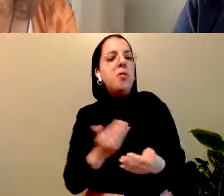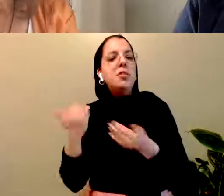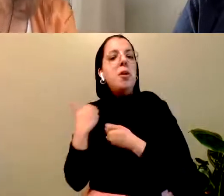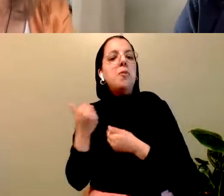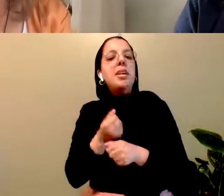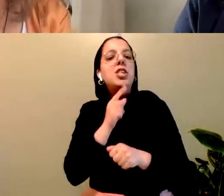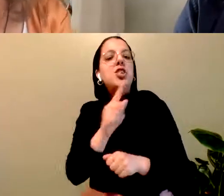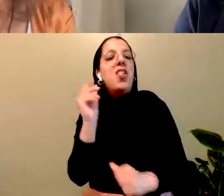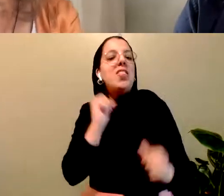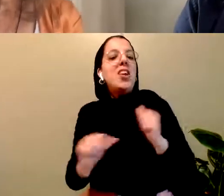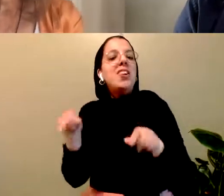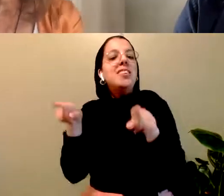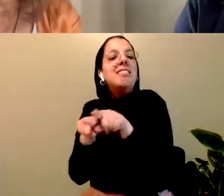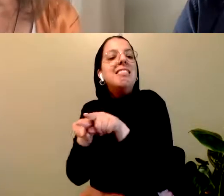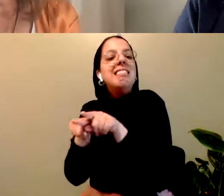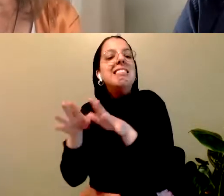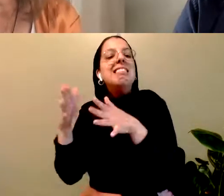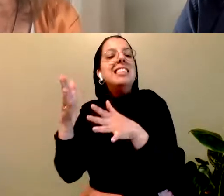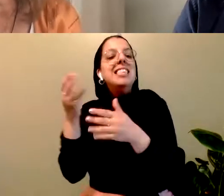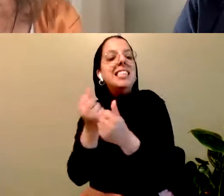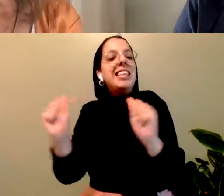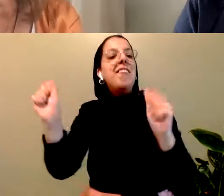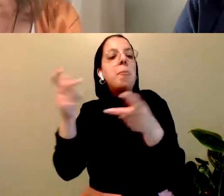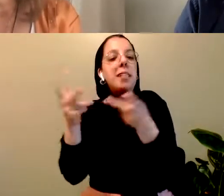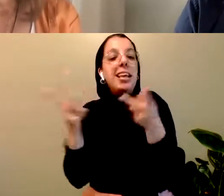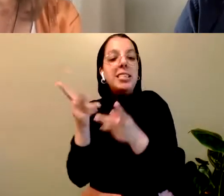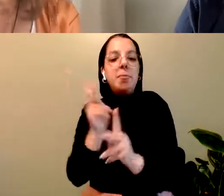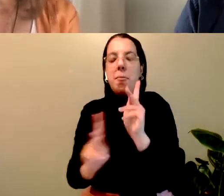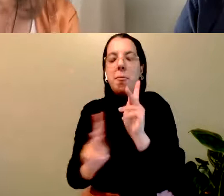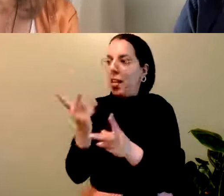people to experience dangerous and delightful stories.